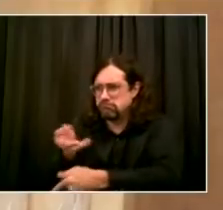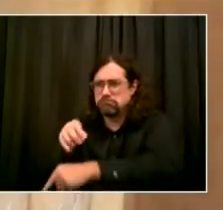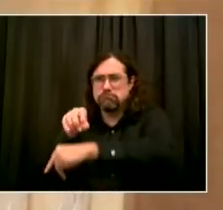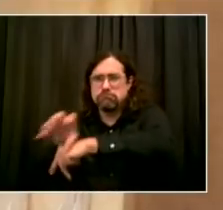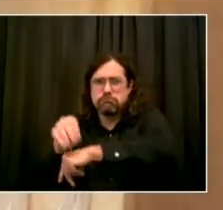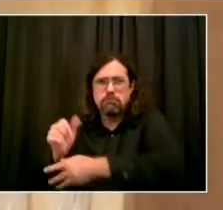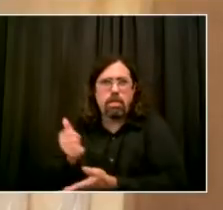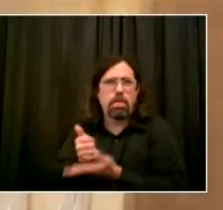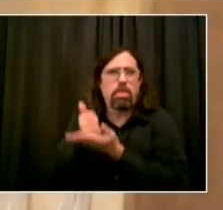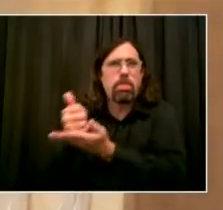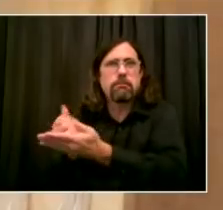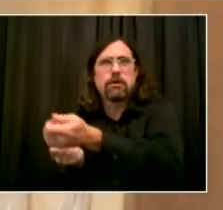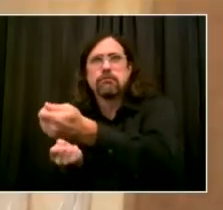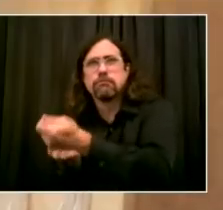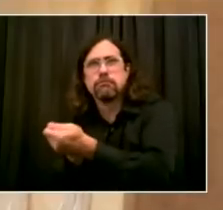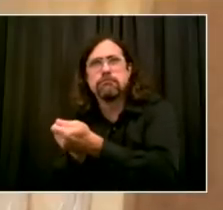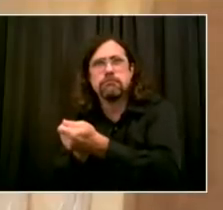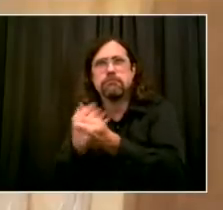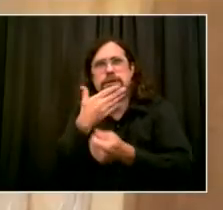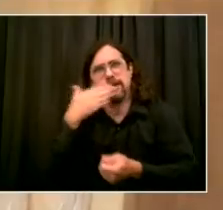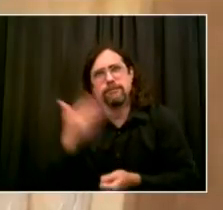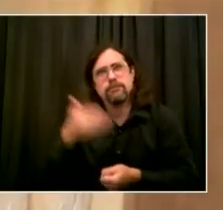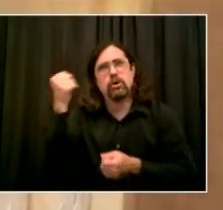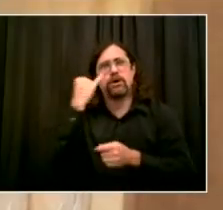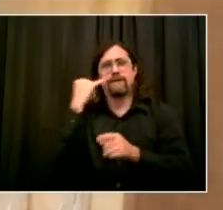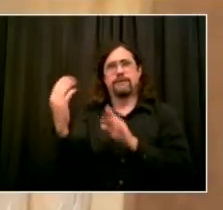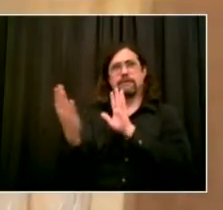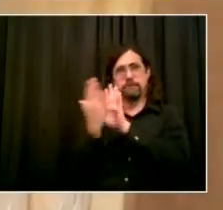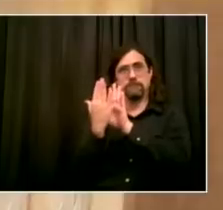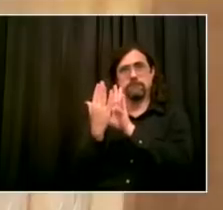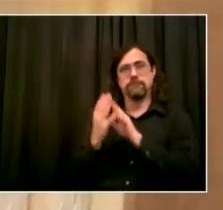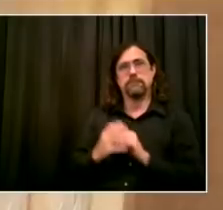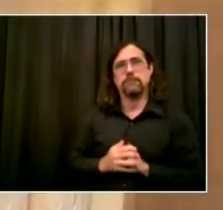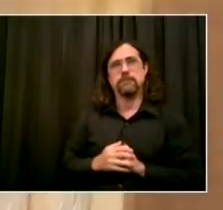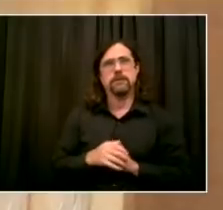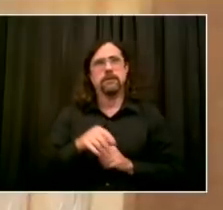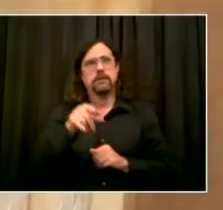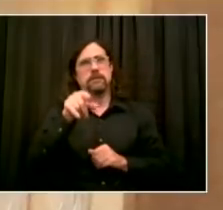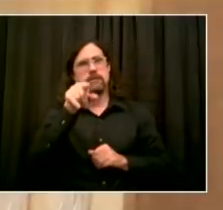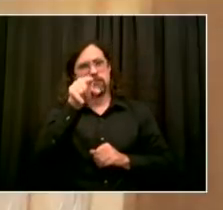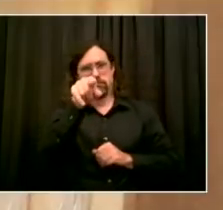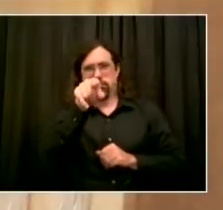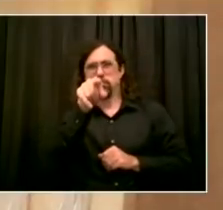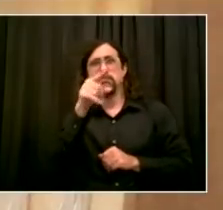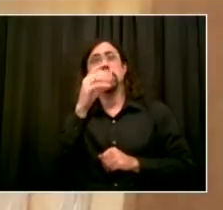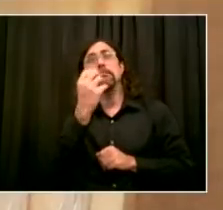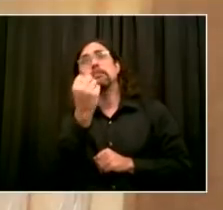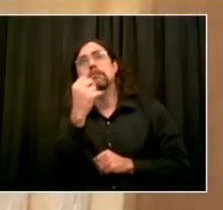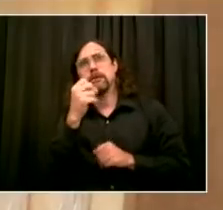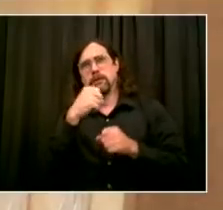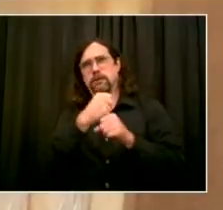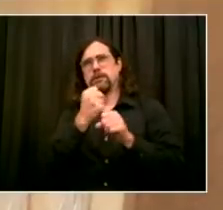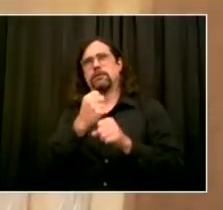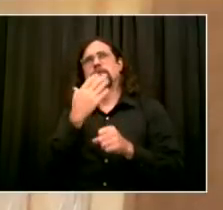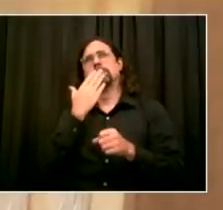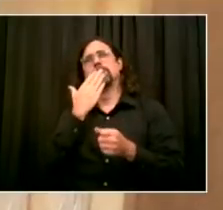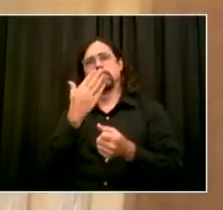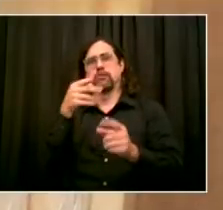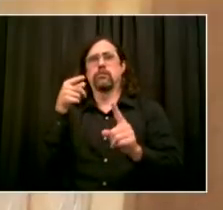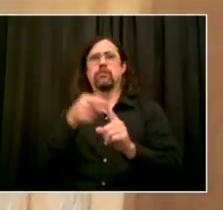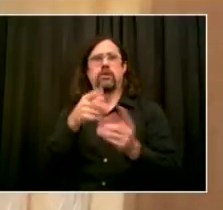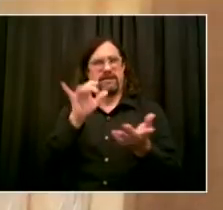have in-person learning. Those supports will not only continue, but with the addition of nurses in every building,